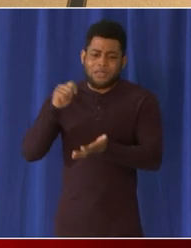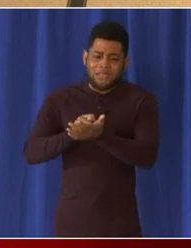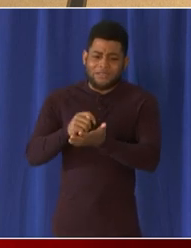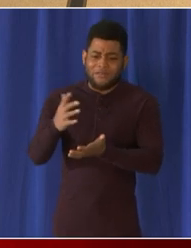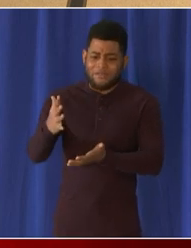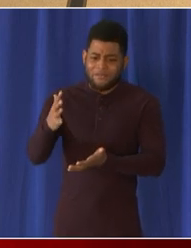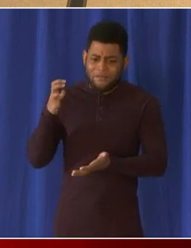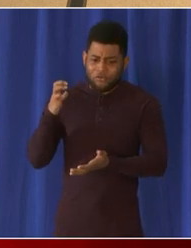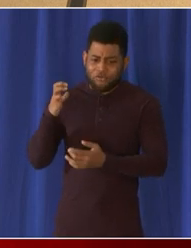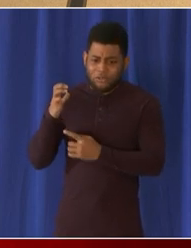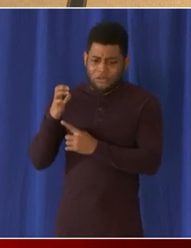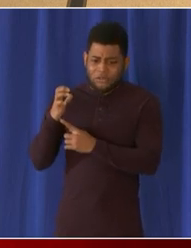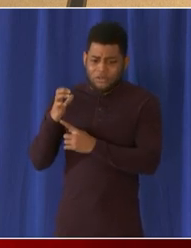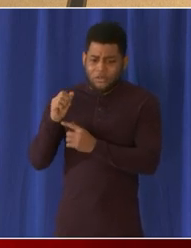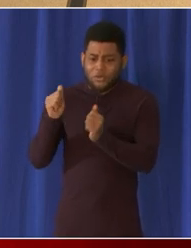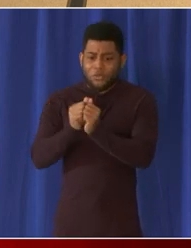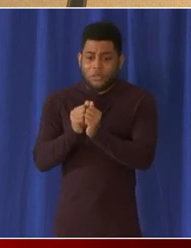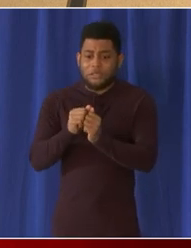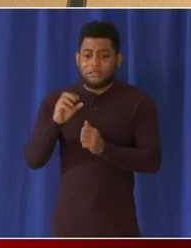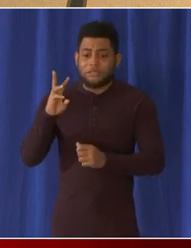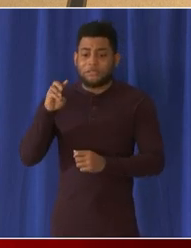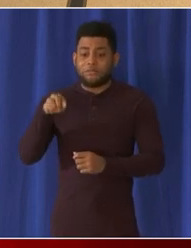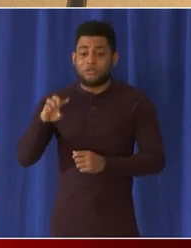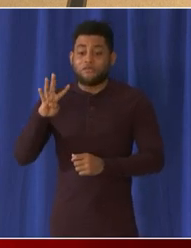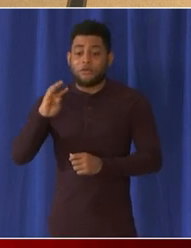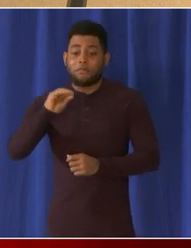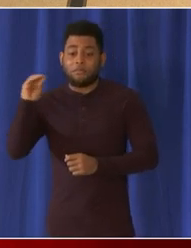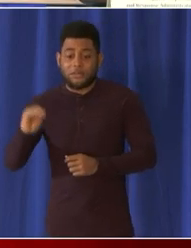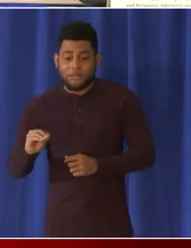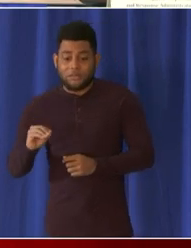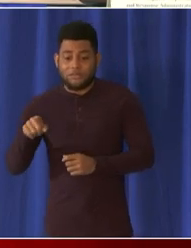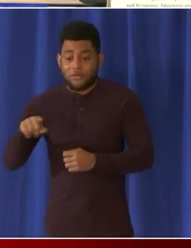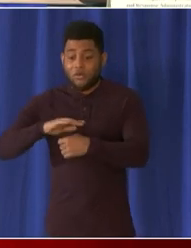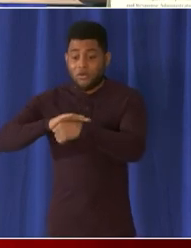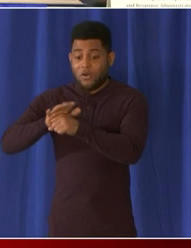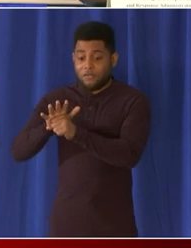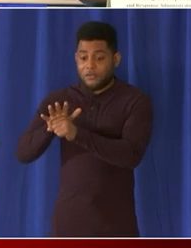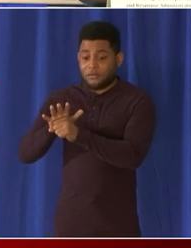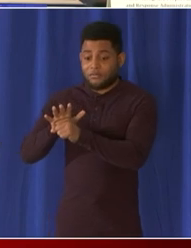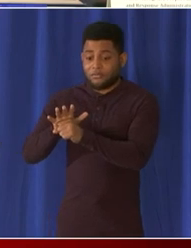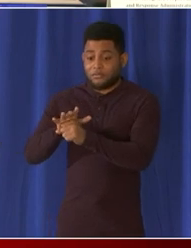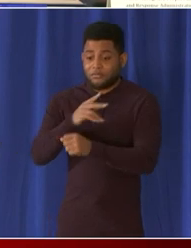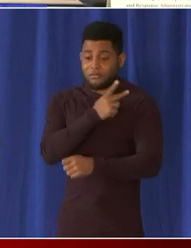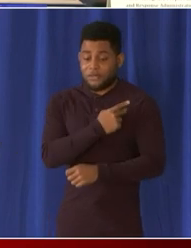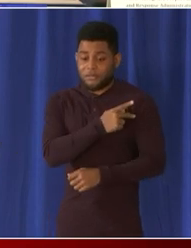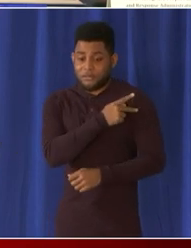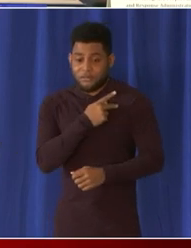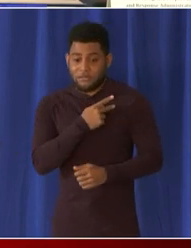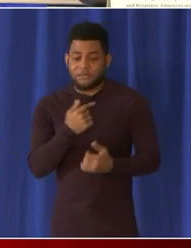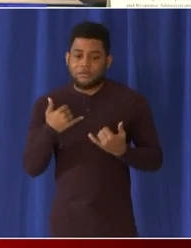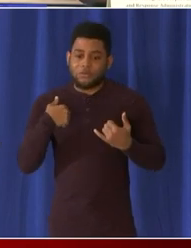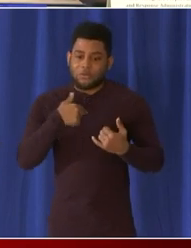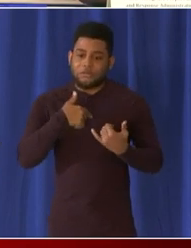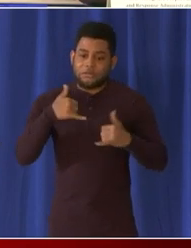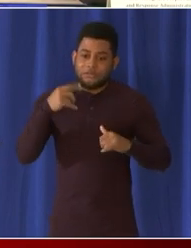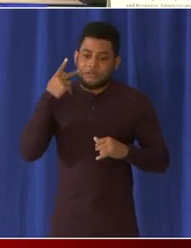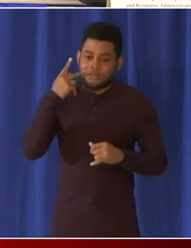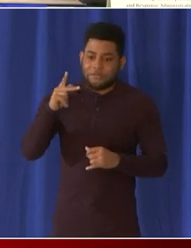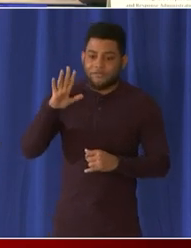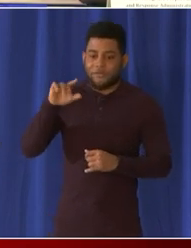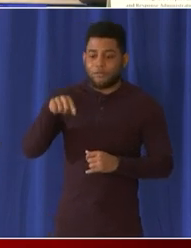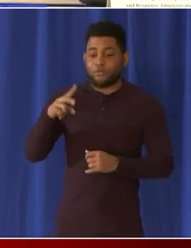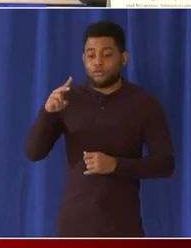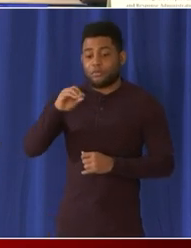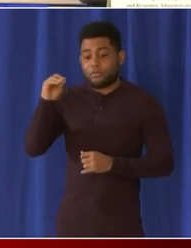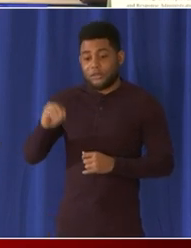for COVID-19 patients the most recent reported number. We're still seeing 5.2 percent. We're still seeing